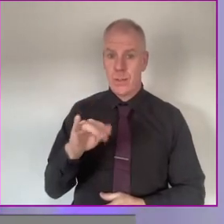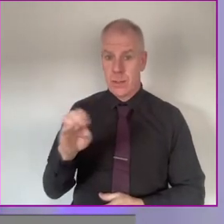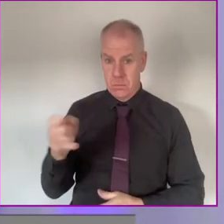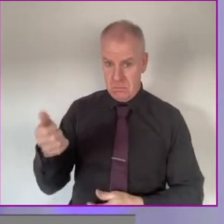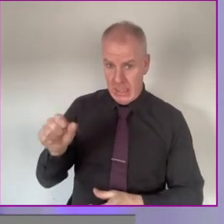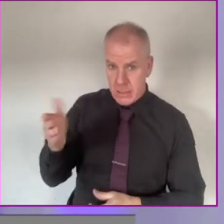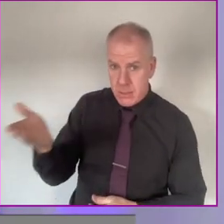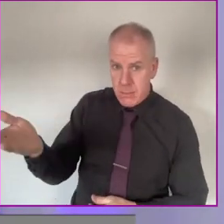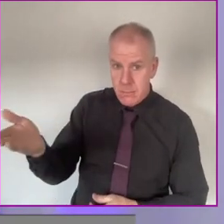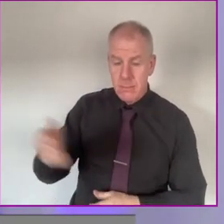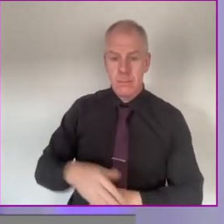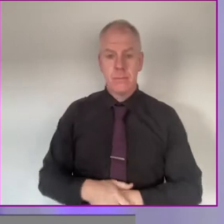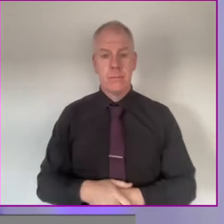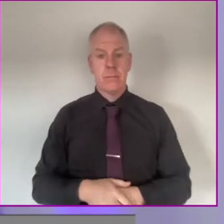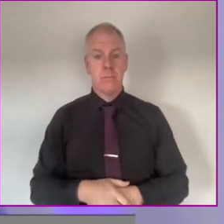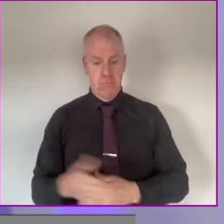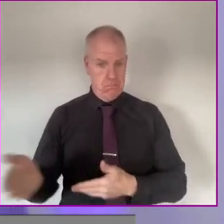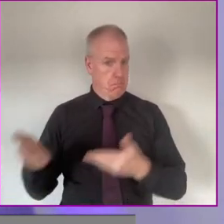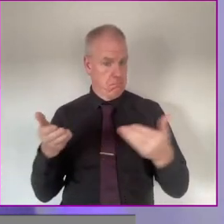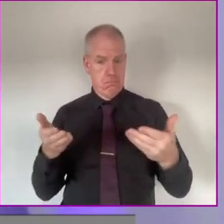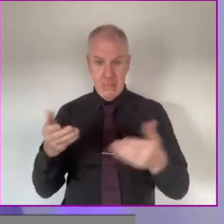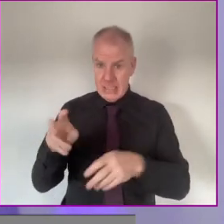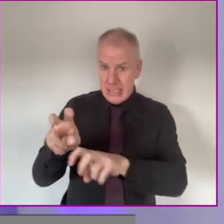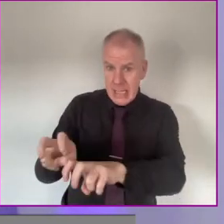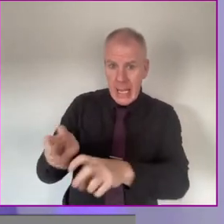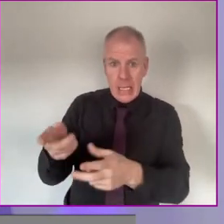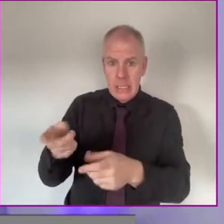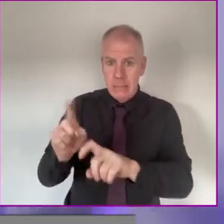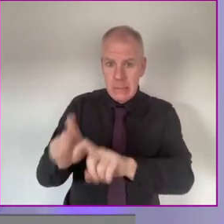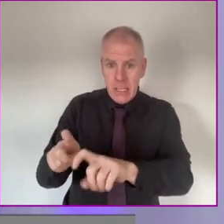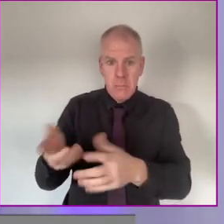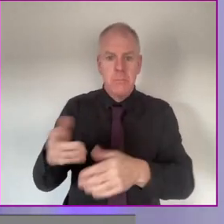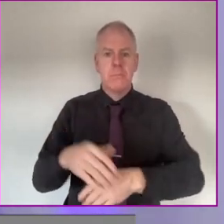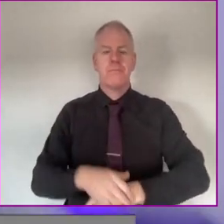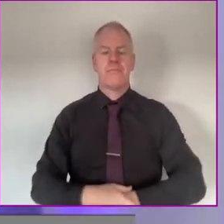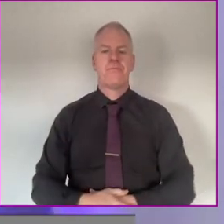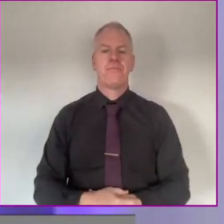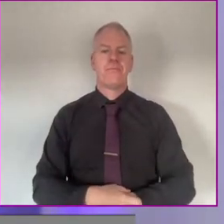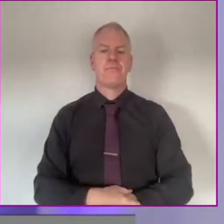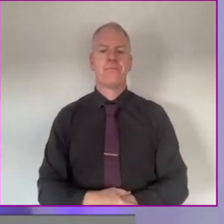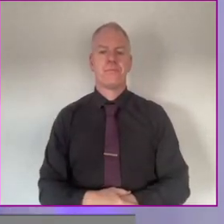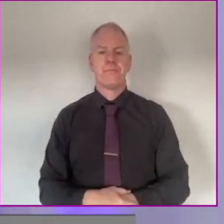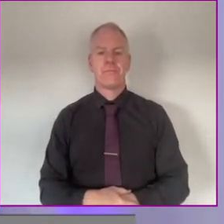Susie, do you want to go next? Go for it. Are you going to stay seated?